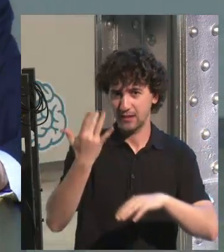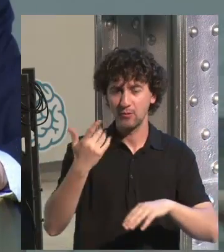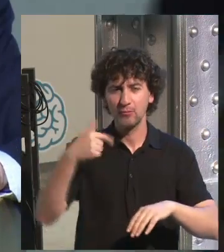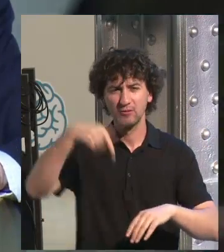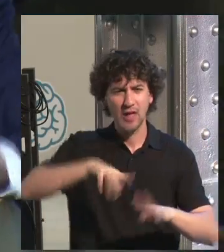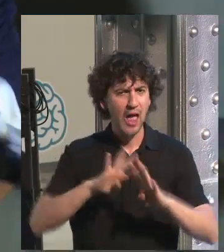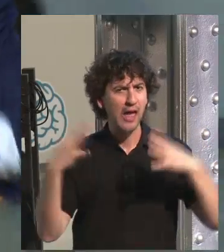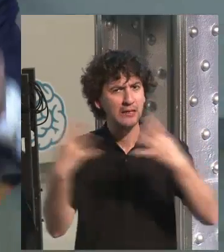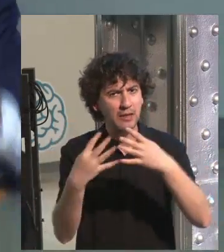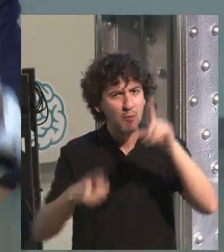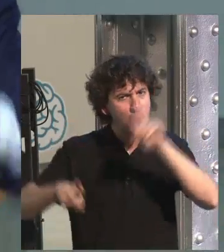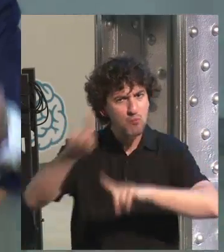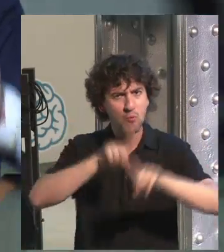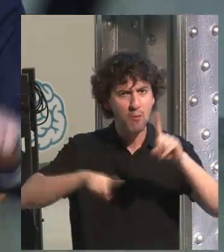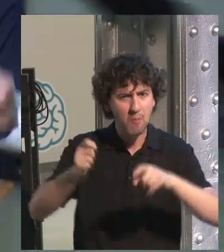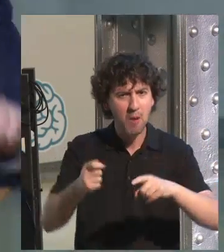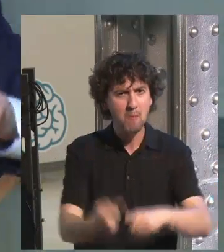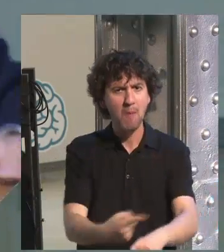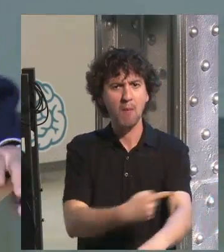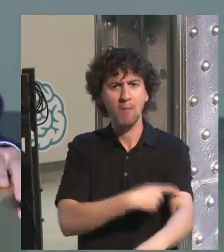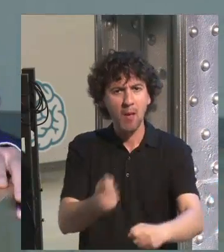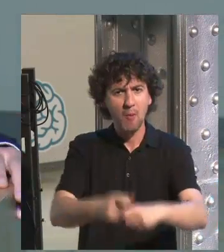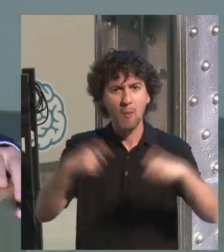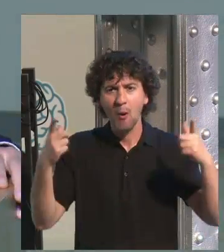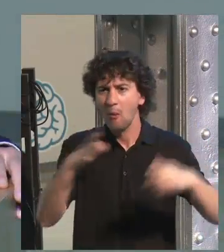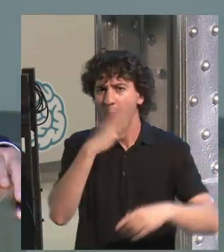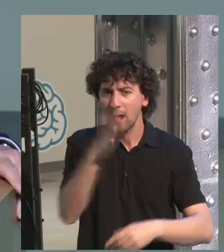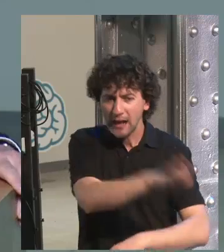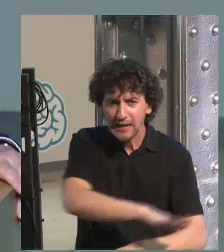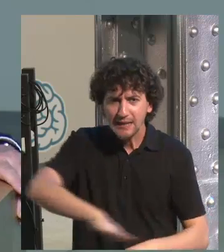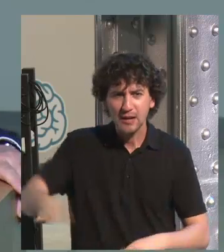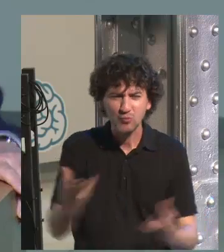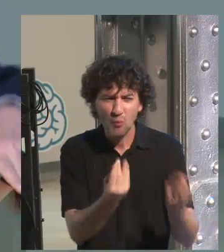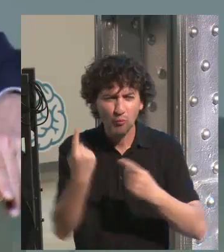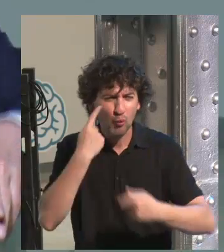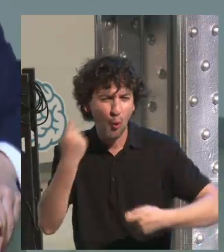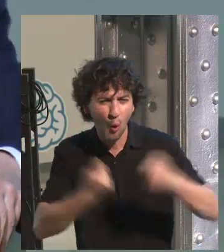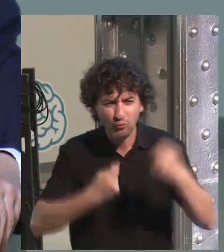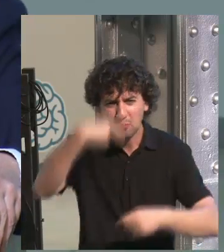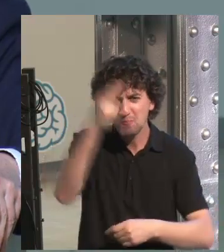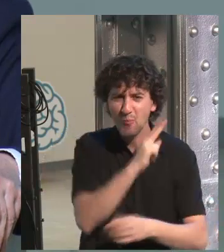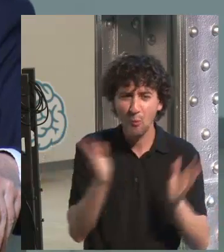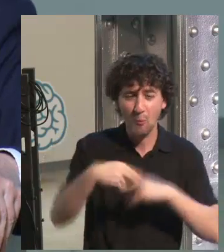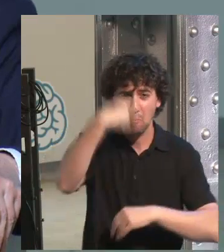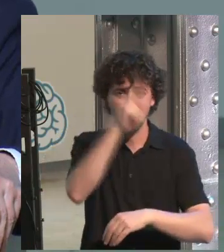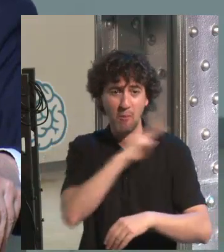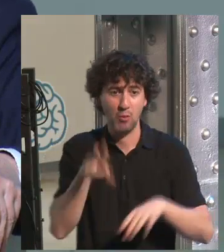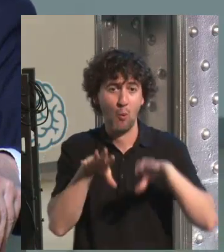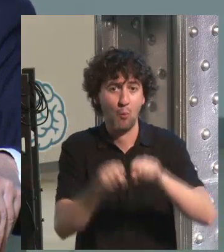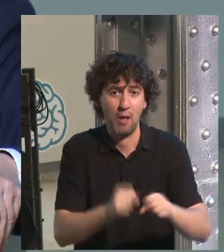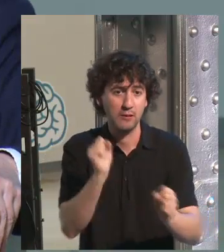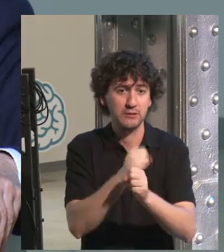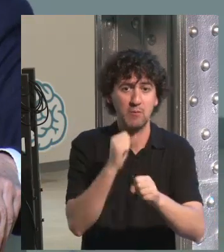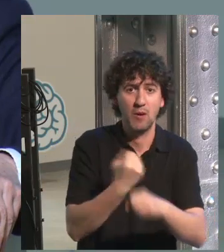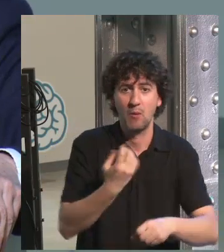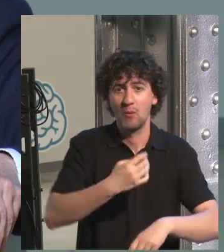I just want to mention to finish that the problem nowadays with Internet and the children going to